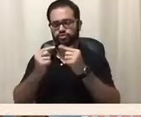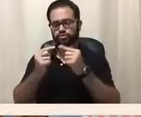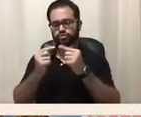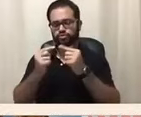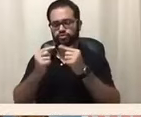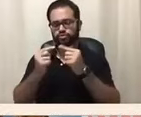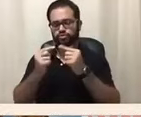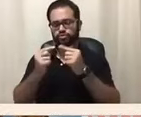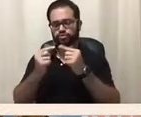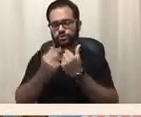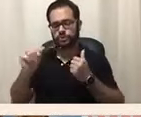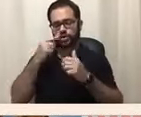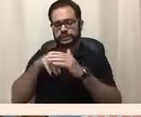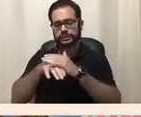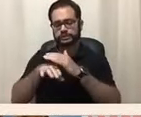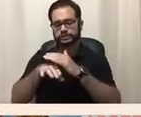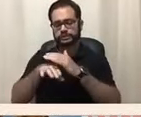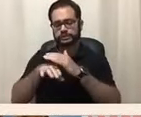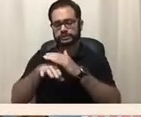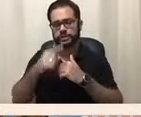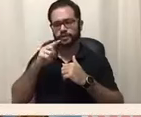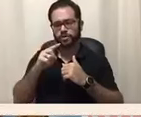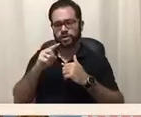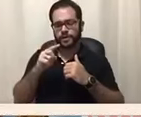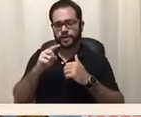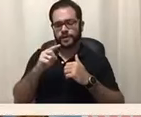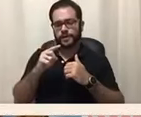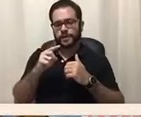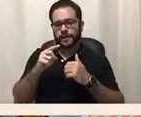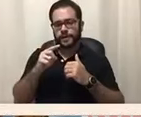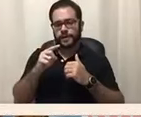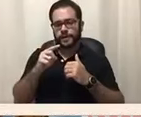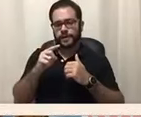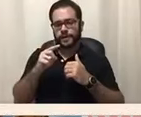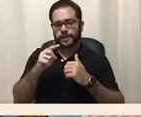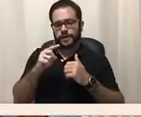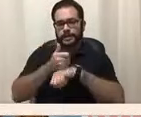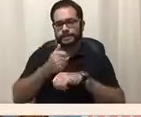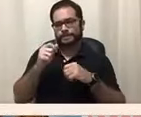of President Fred Van D. Roosevelt and his World Chair.